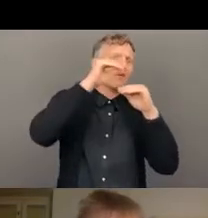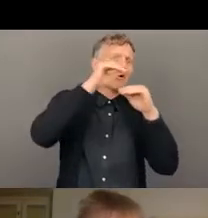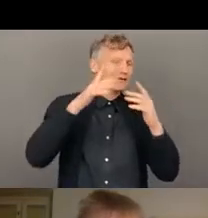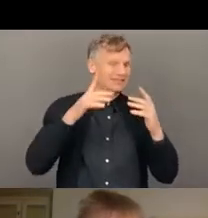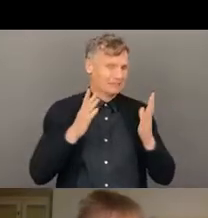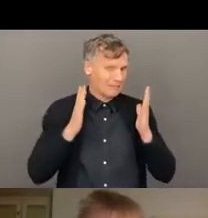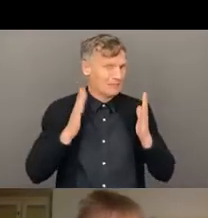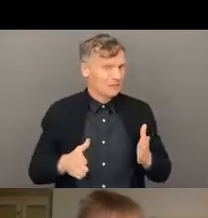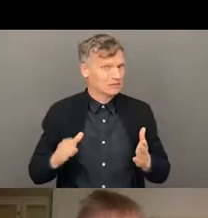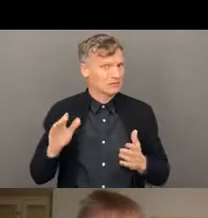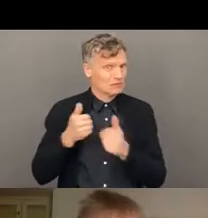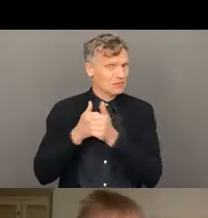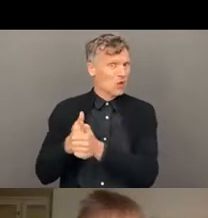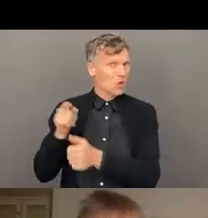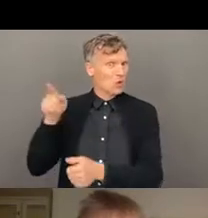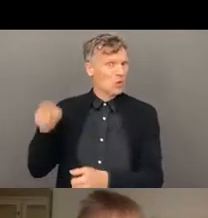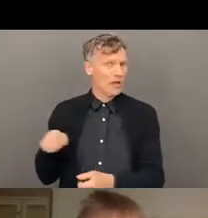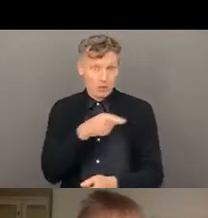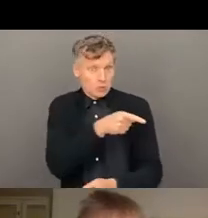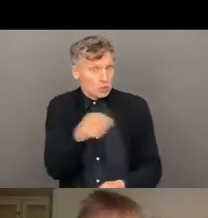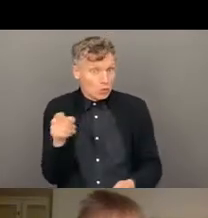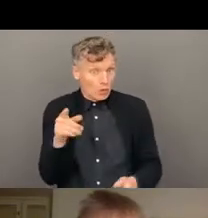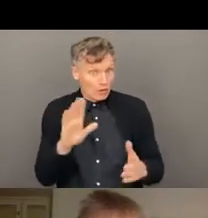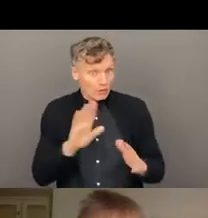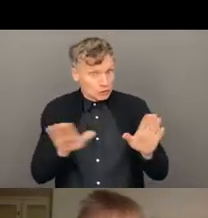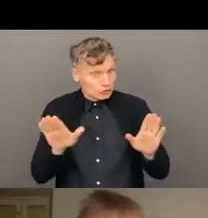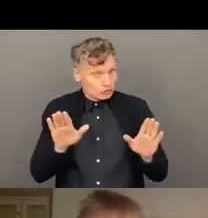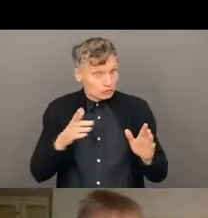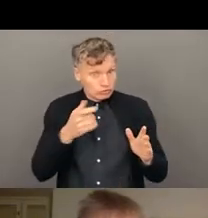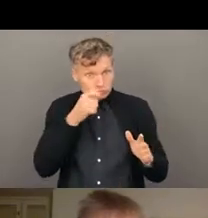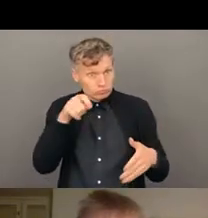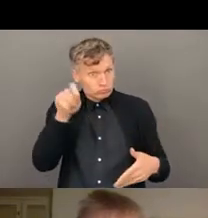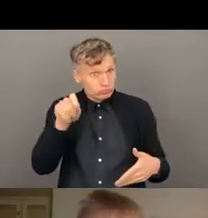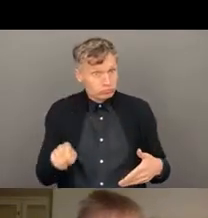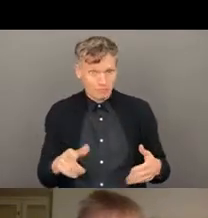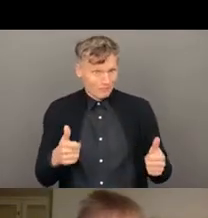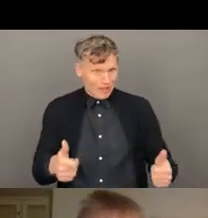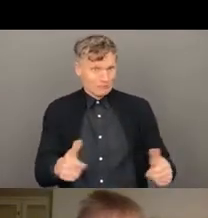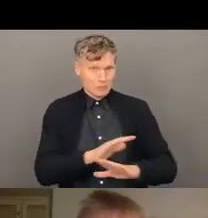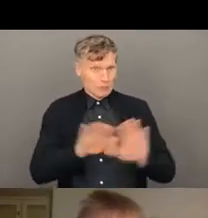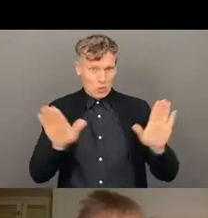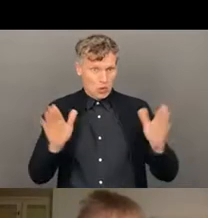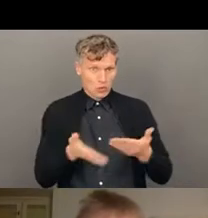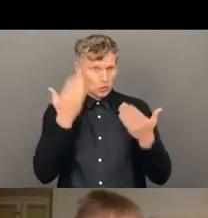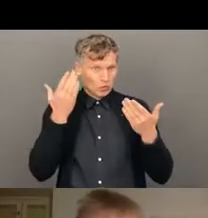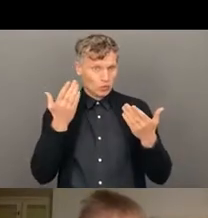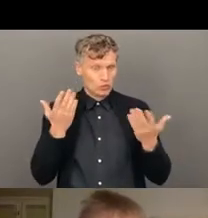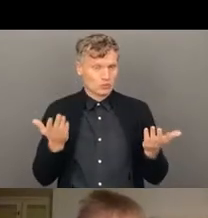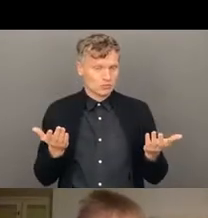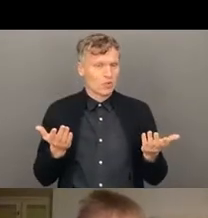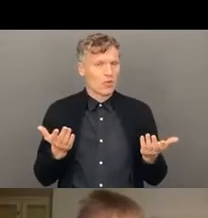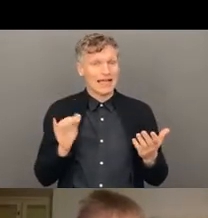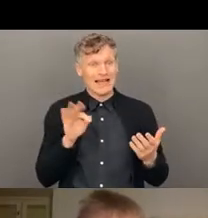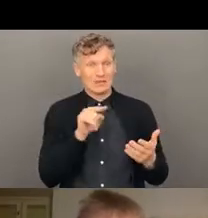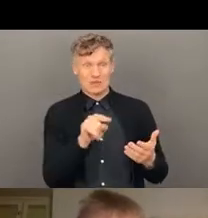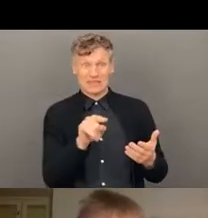So if you're doing it, they don't want you to do anything new. If you're not doing it, yes, they do want you to do it. And it's reporting back and it's